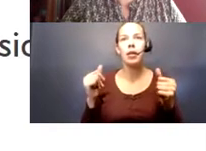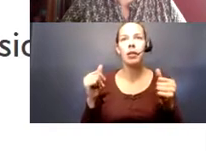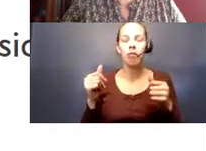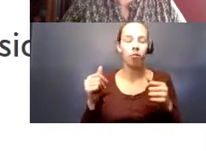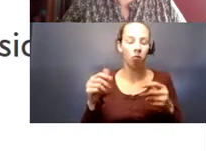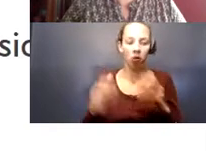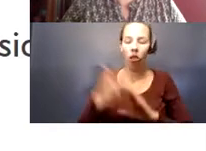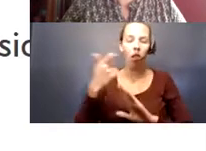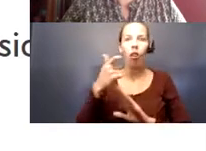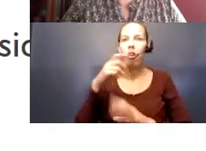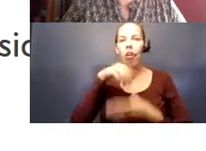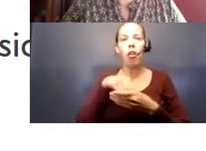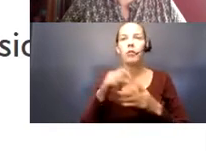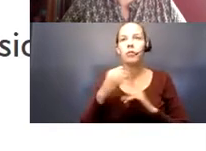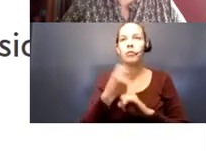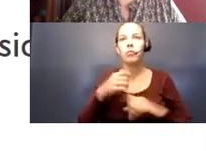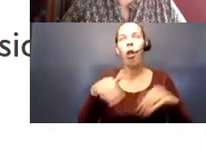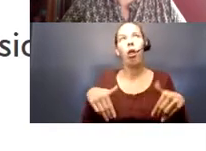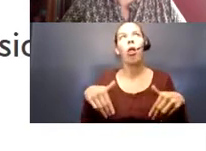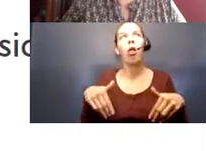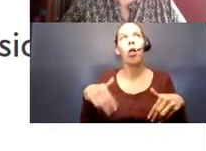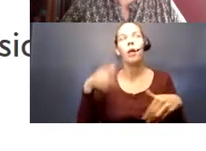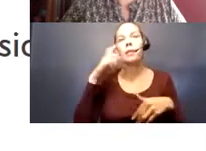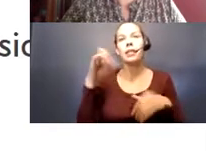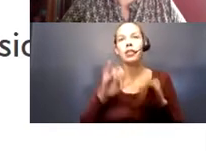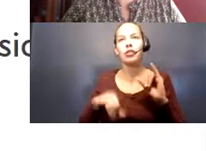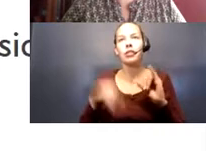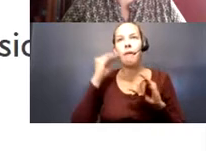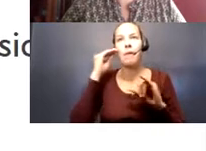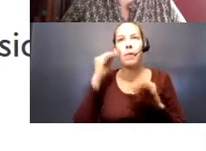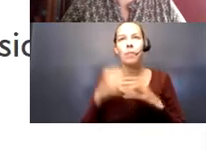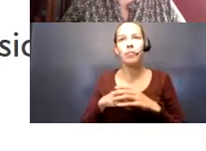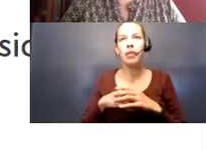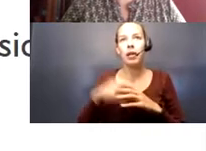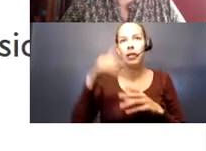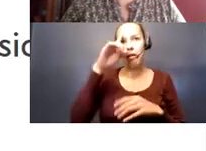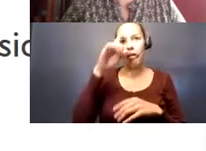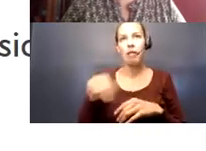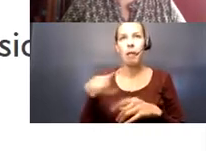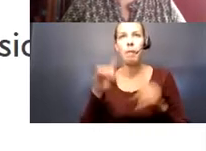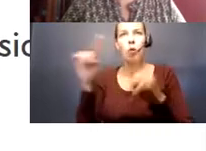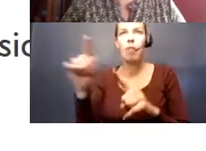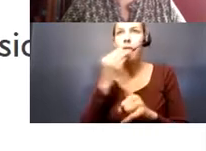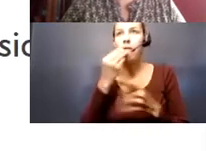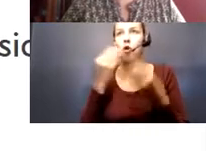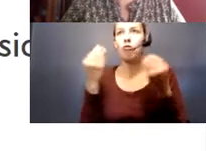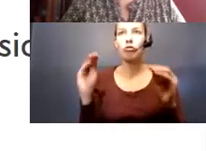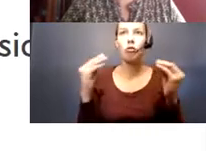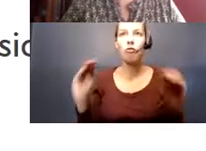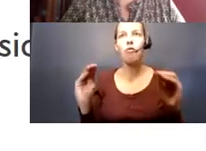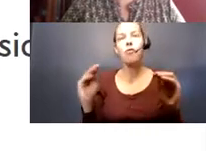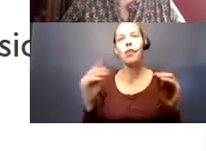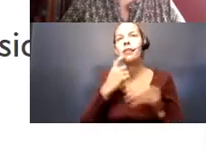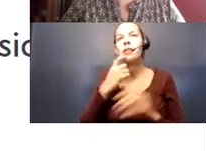situation where they're just going to be physically inactive just because they're staying at home. You think of them just going to the grocery store and let's say